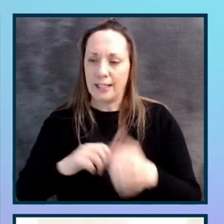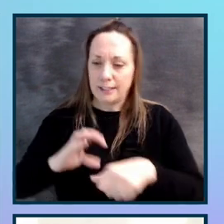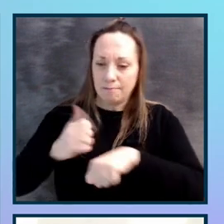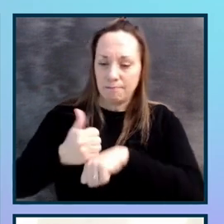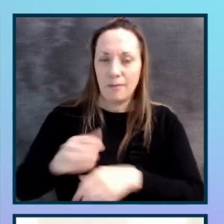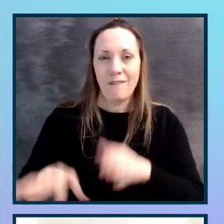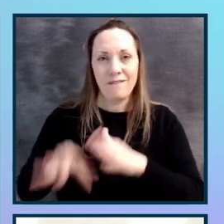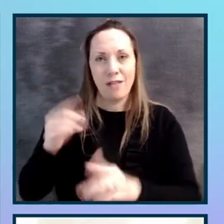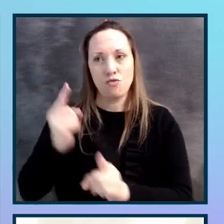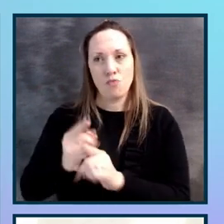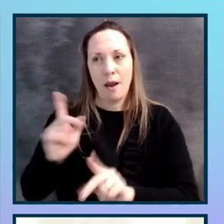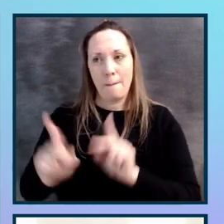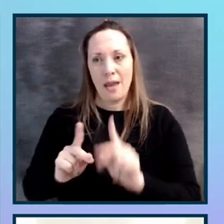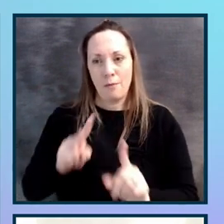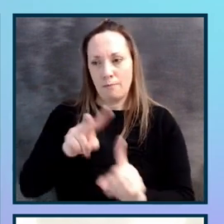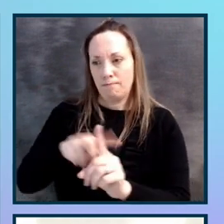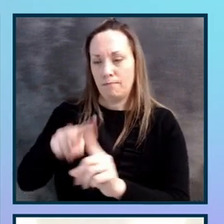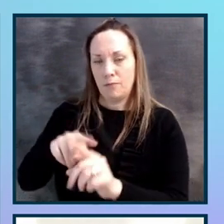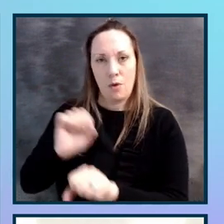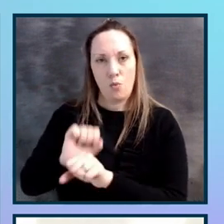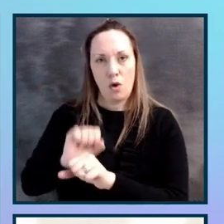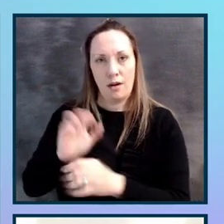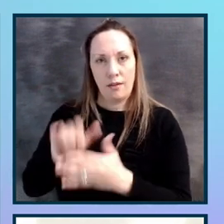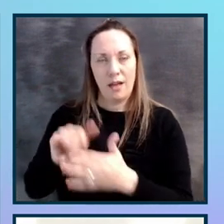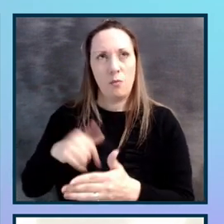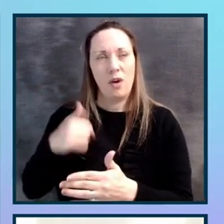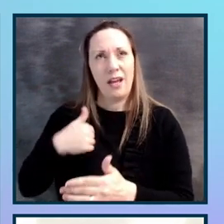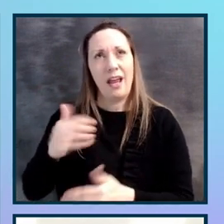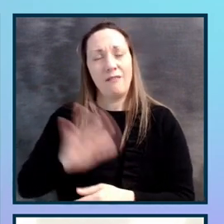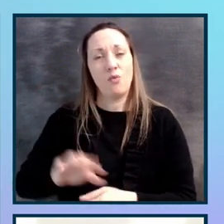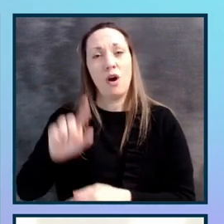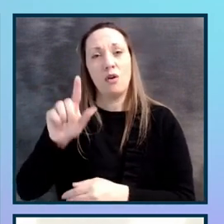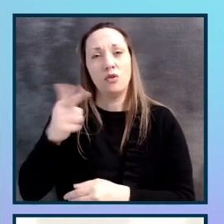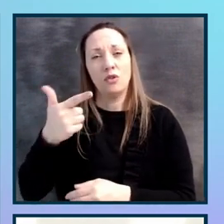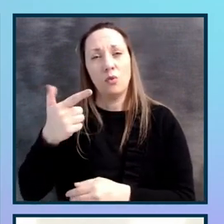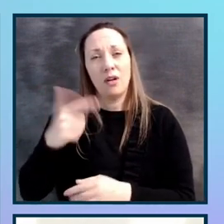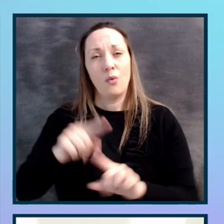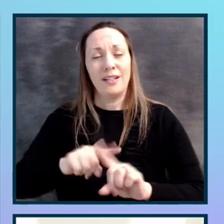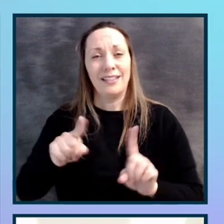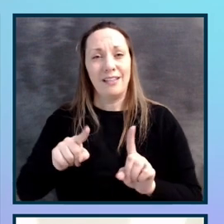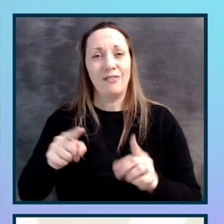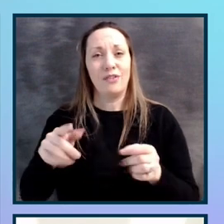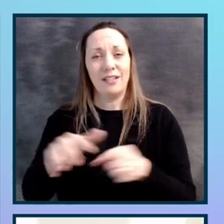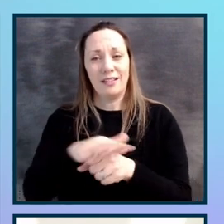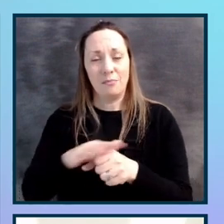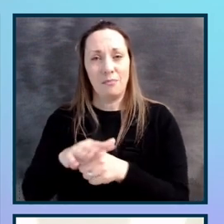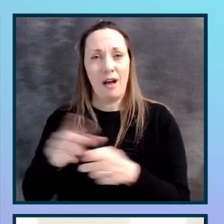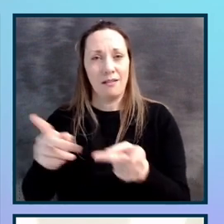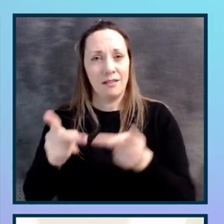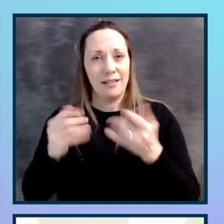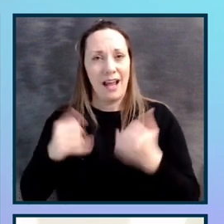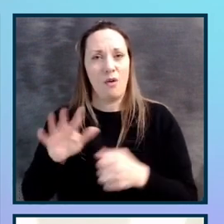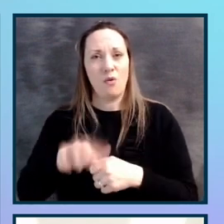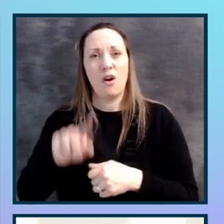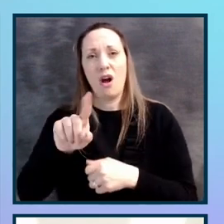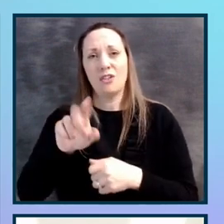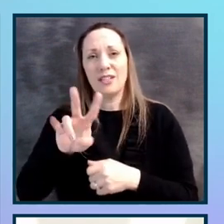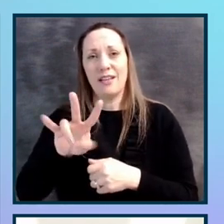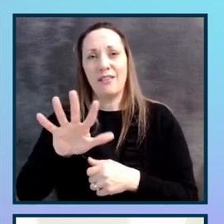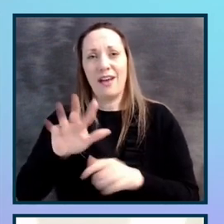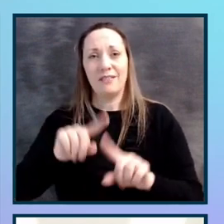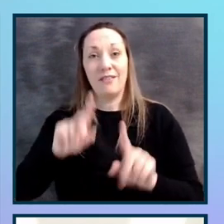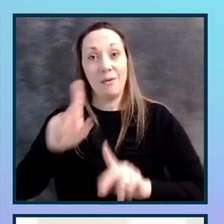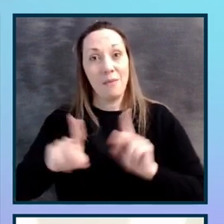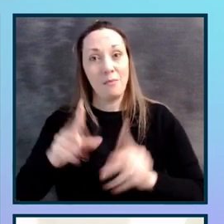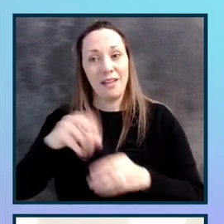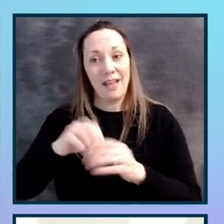find the right people to be working on them. We have around, I think it's 21 different squads now, around 175 people in that department. So